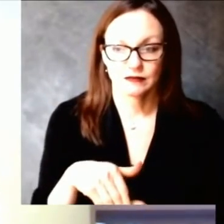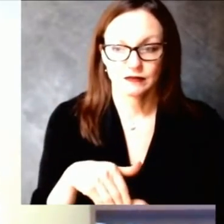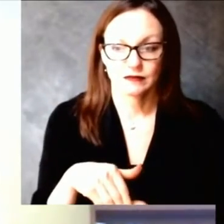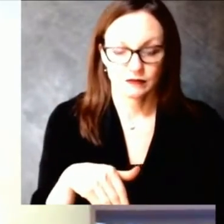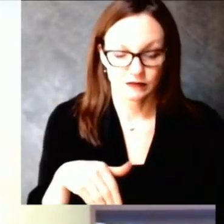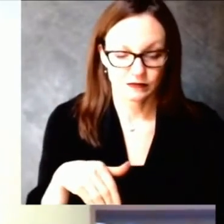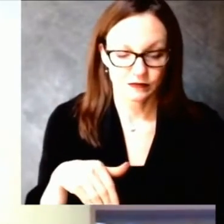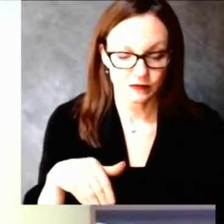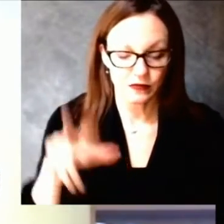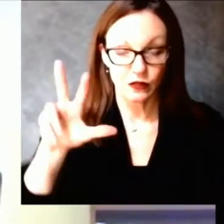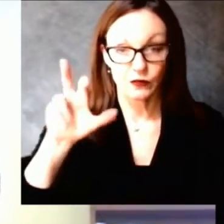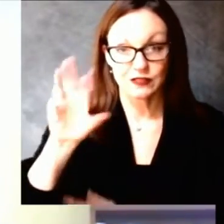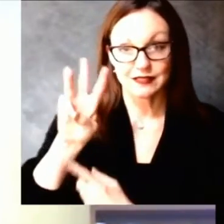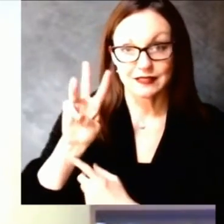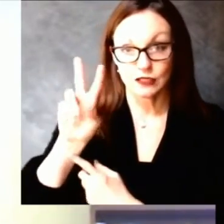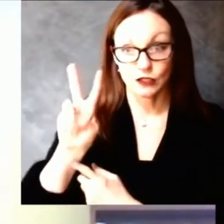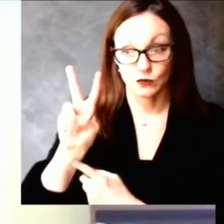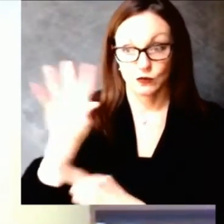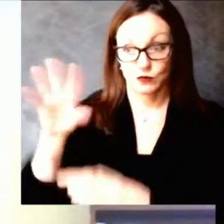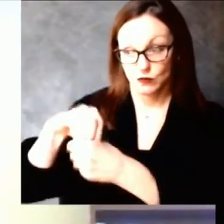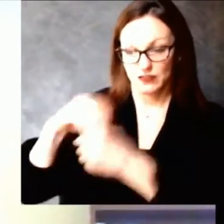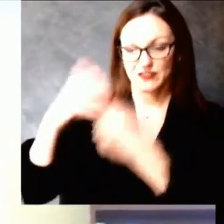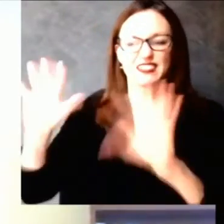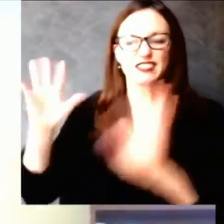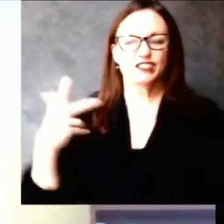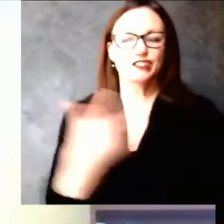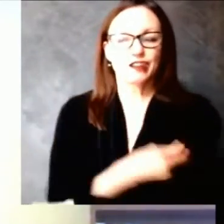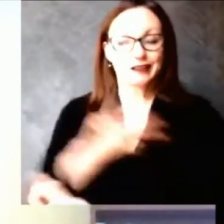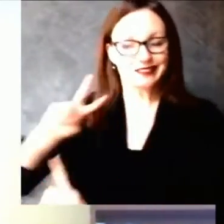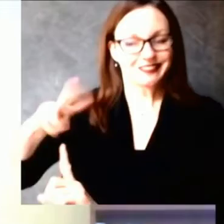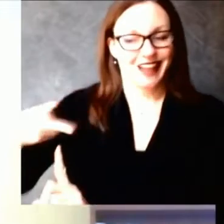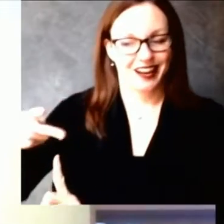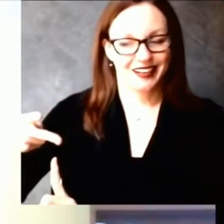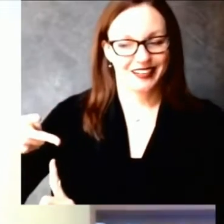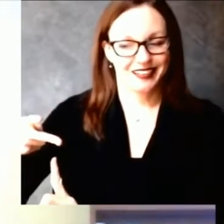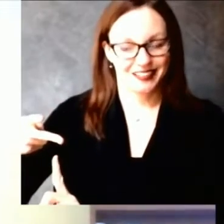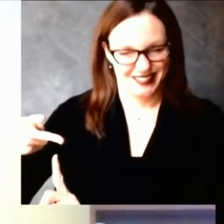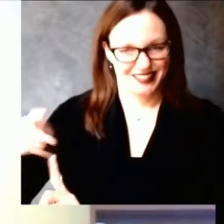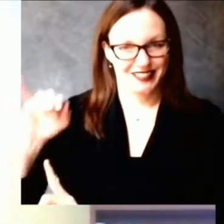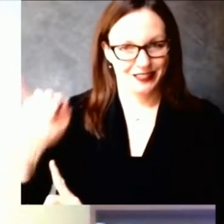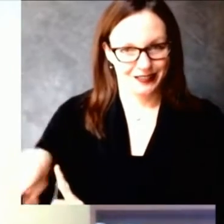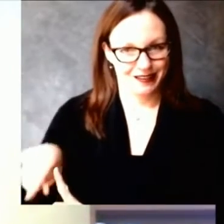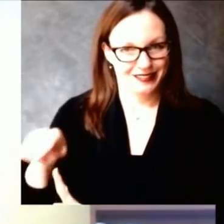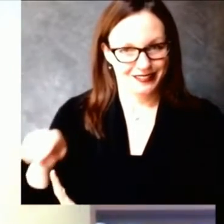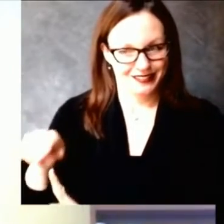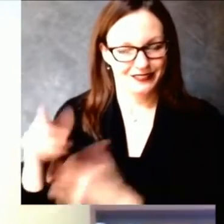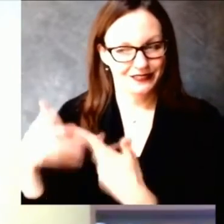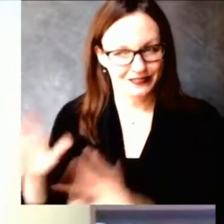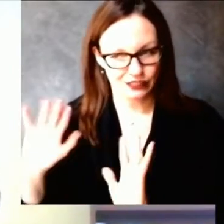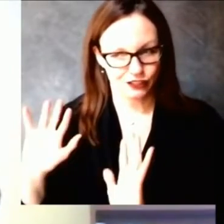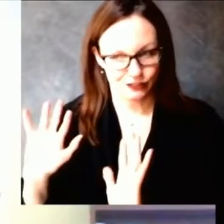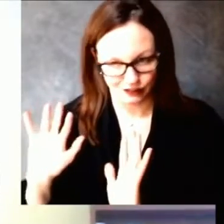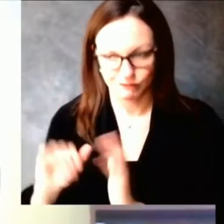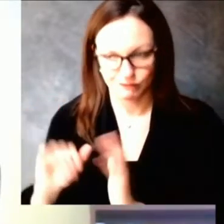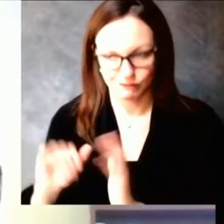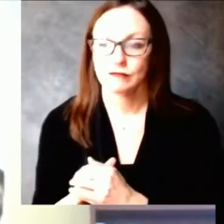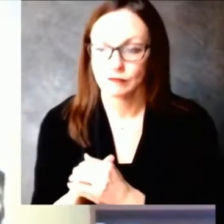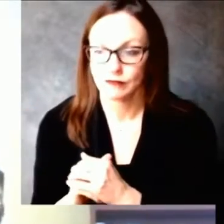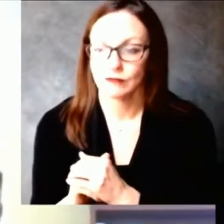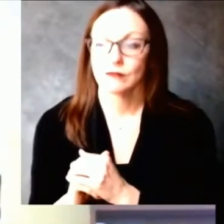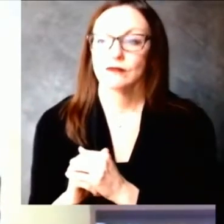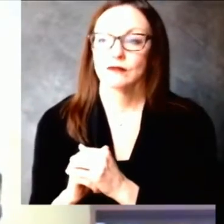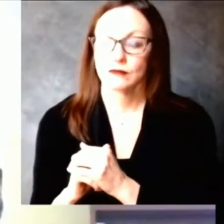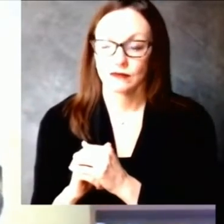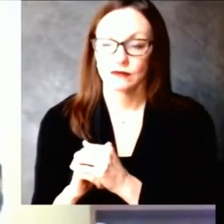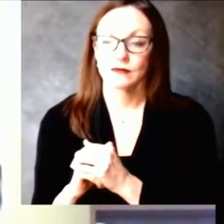series. You can find these numbers on our vaccine data page. And as of today, you can also find